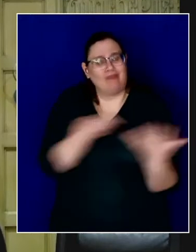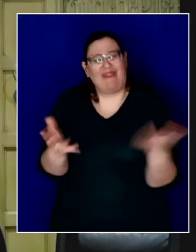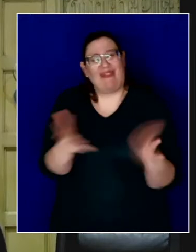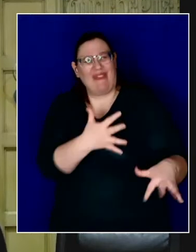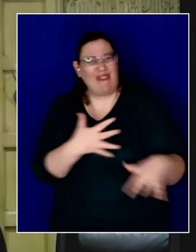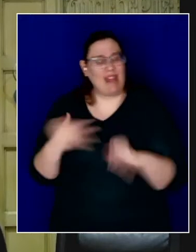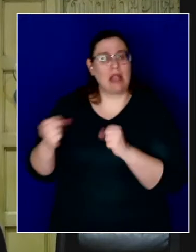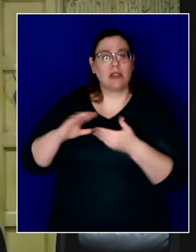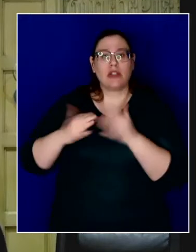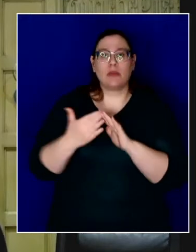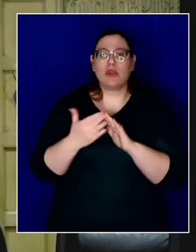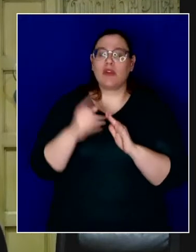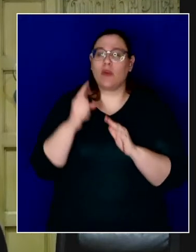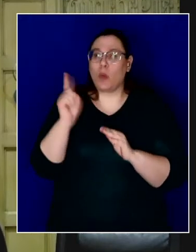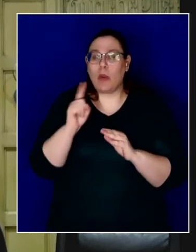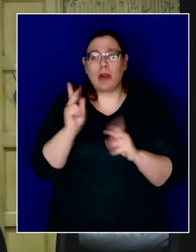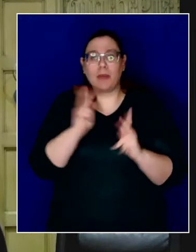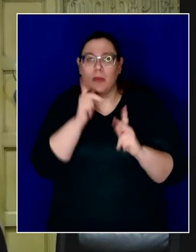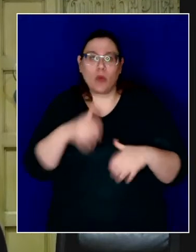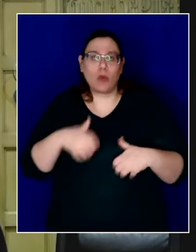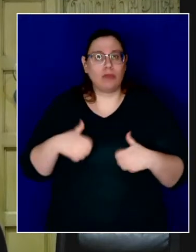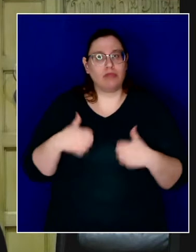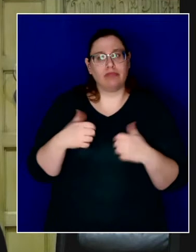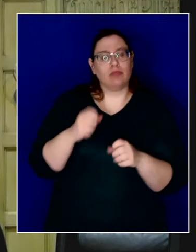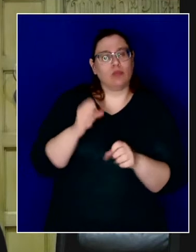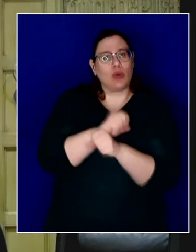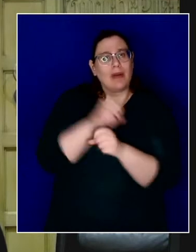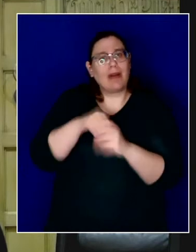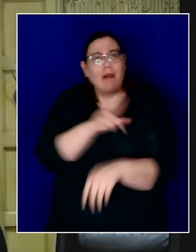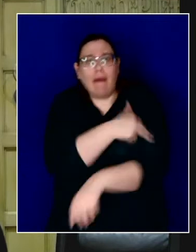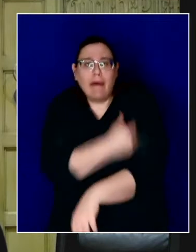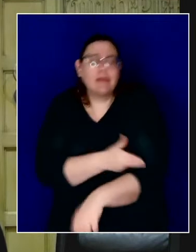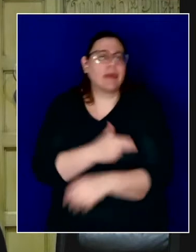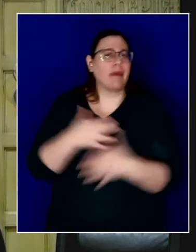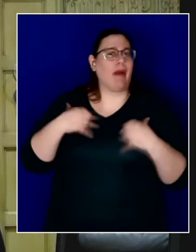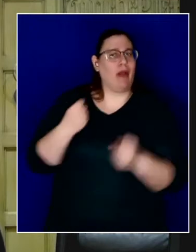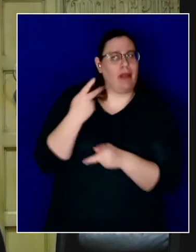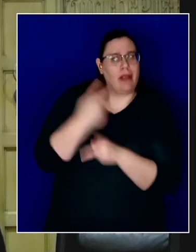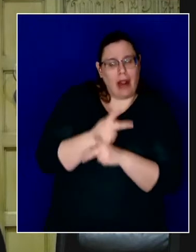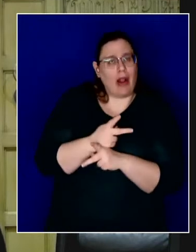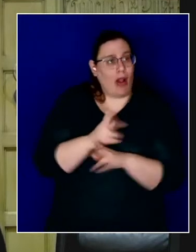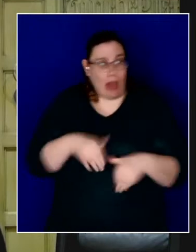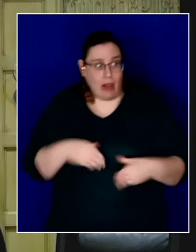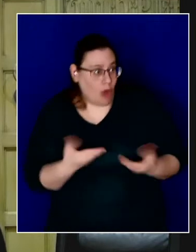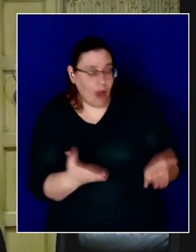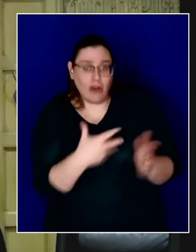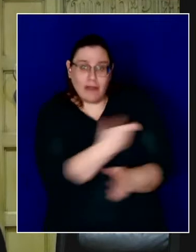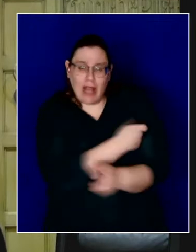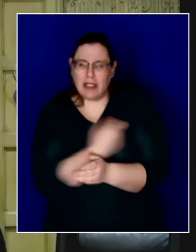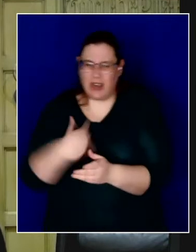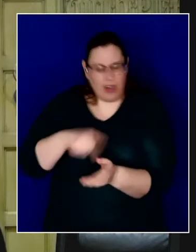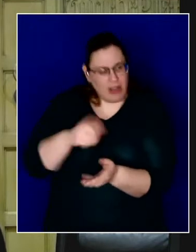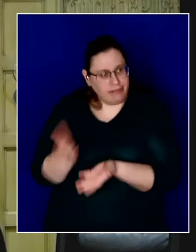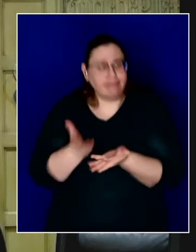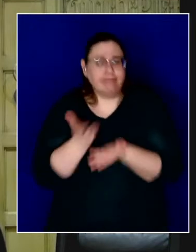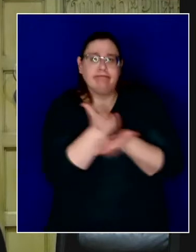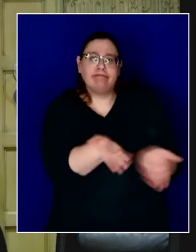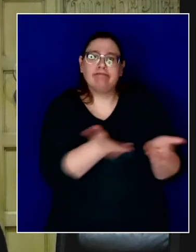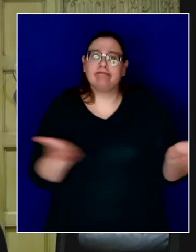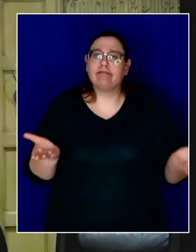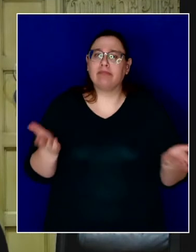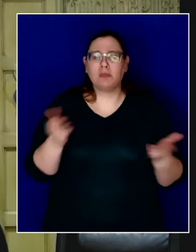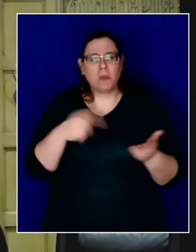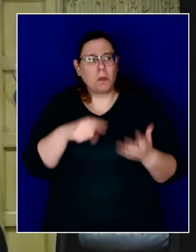healthcare professionals live who have not yet been offered those vaccines. I'm reminded of their courage, even as they have colleagues who are